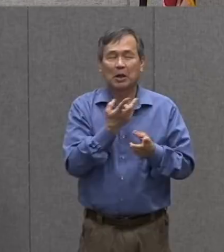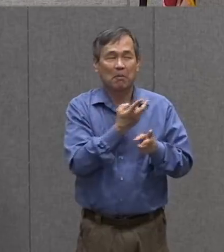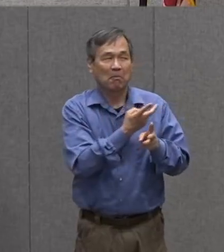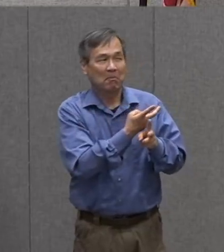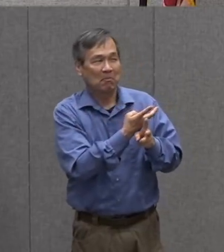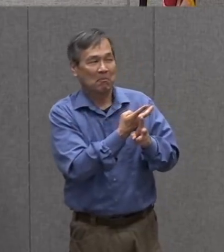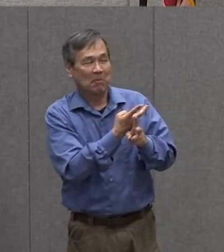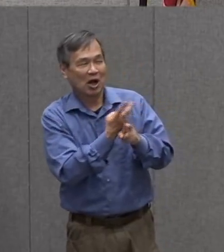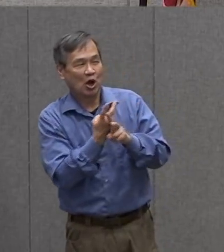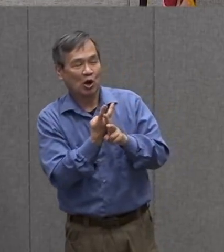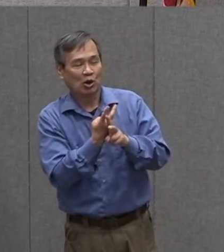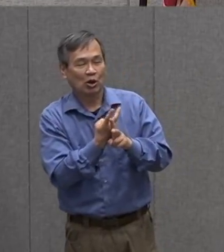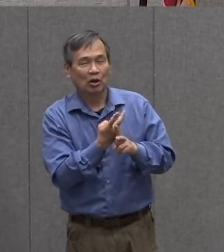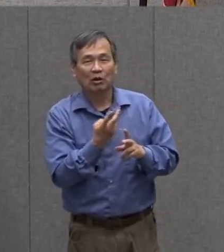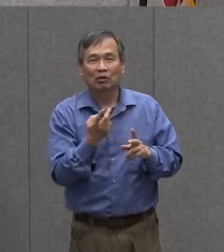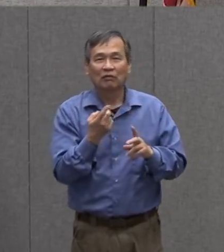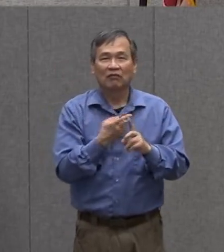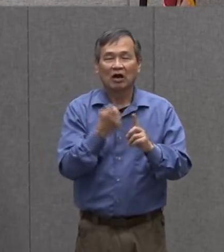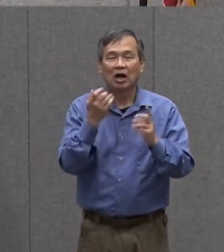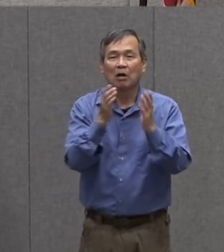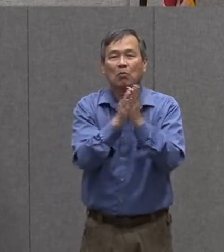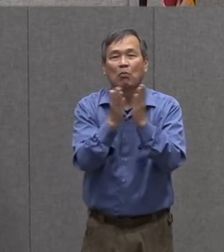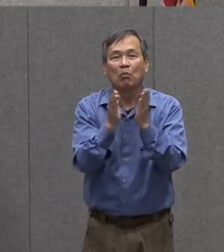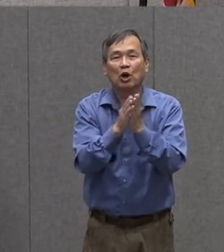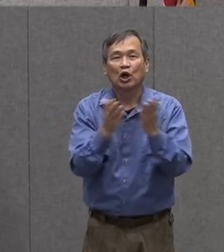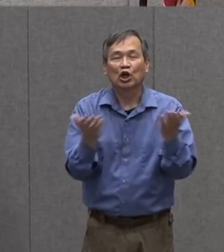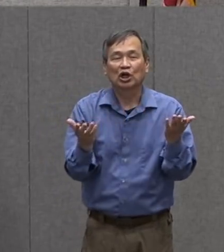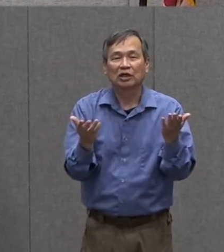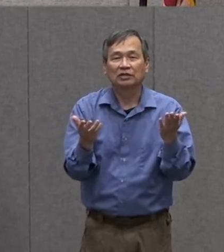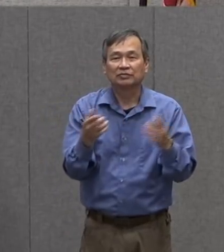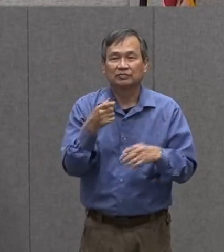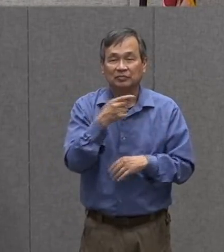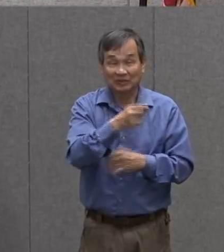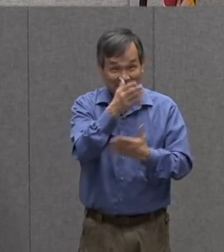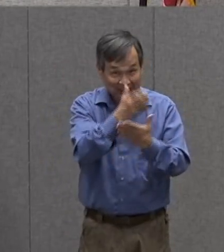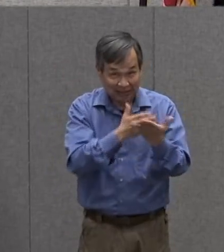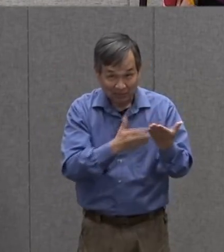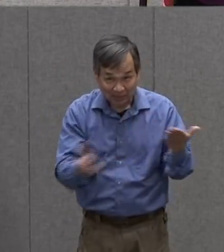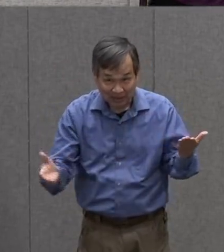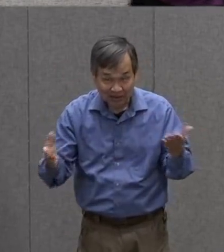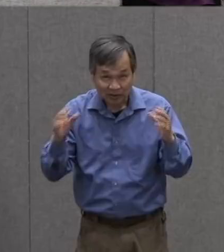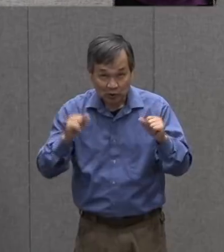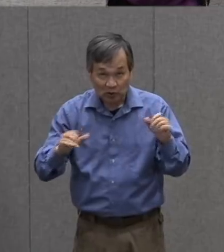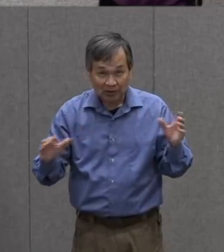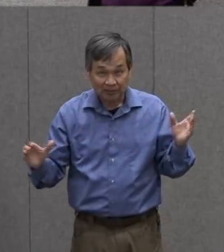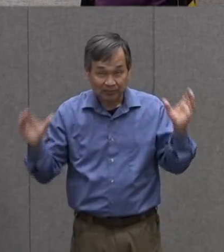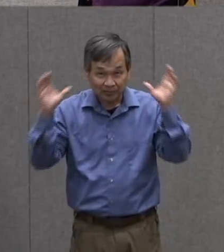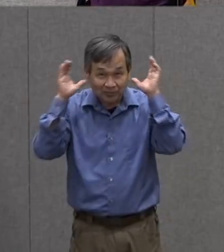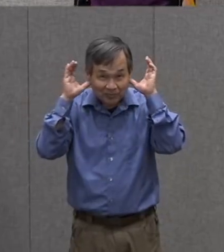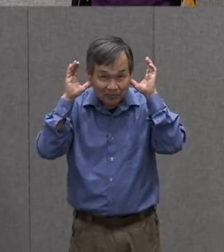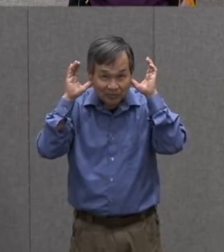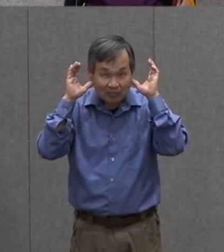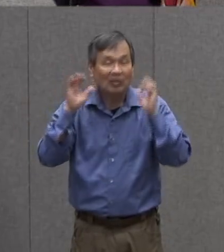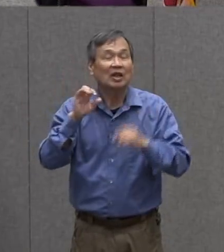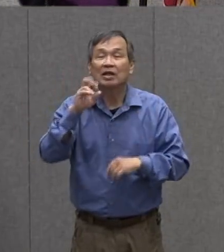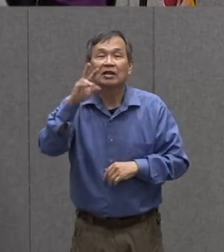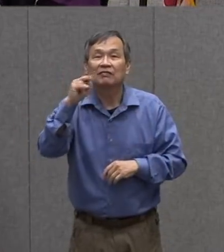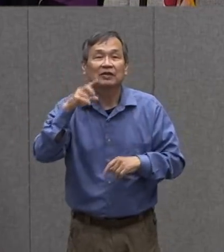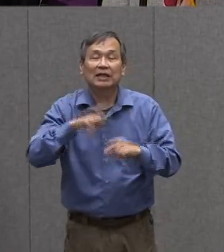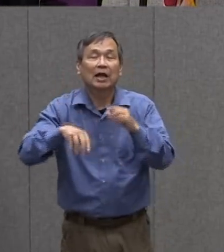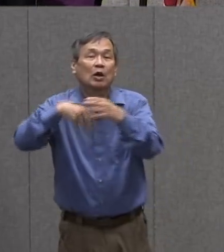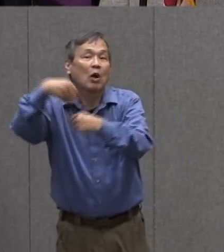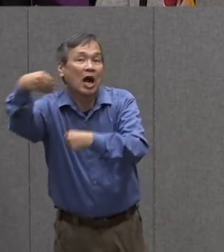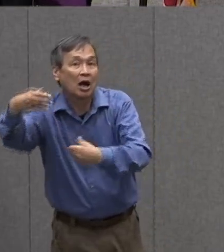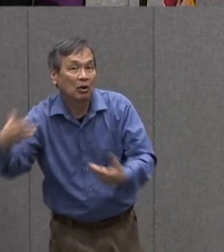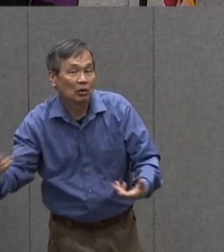from a book about some of the the things that we might hear even if we can't go outside